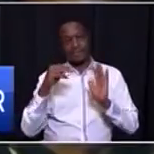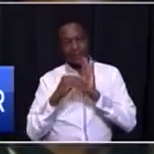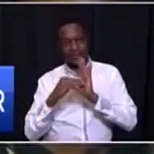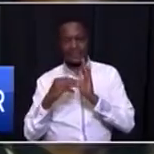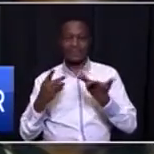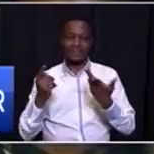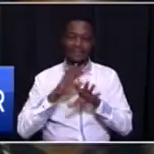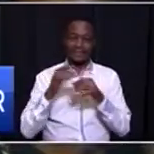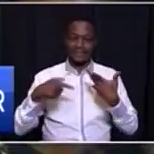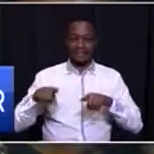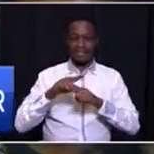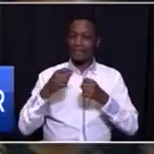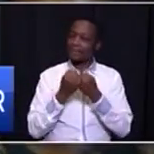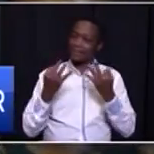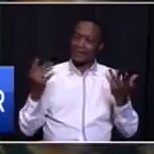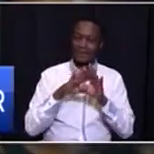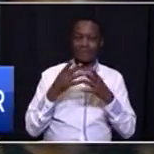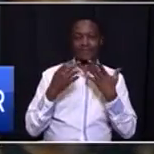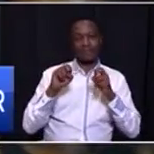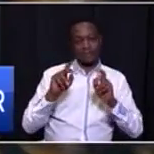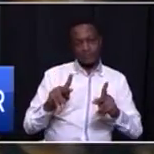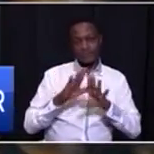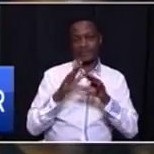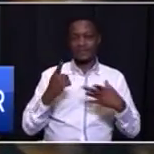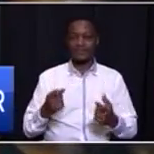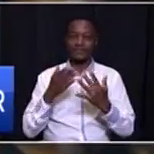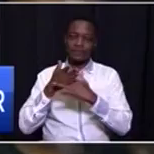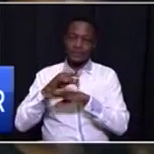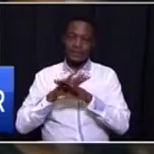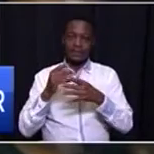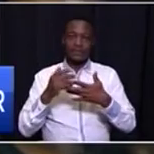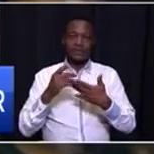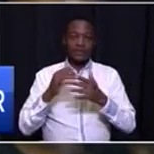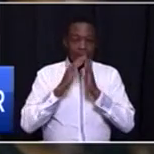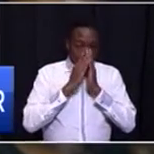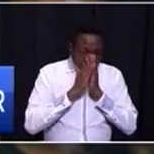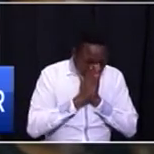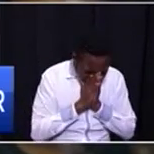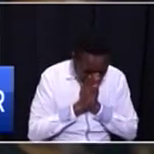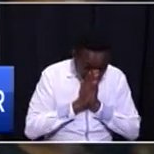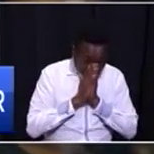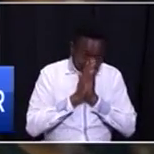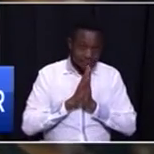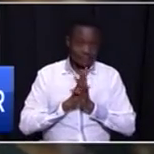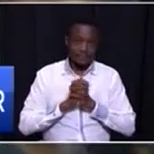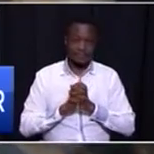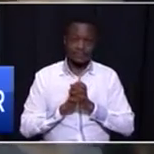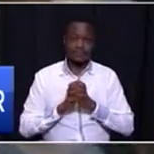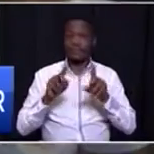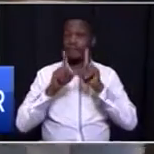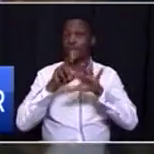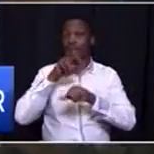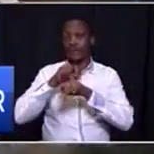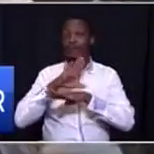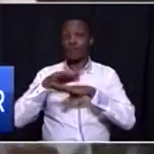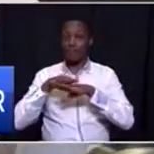many of whom have had opportunities to access employment and establish their own businesses. But we